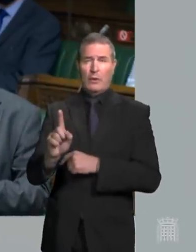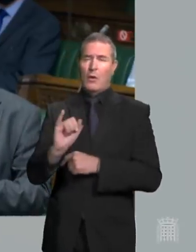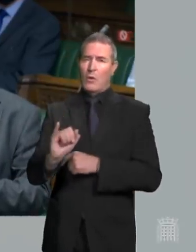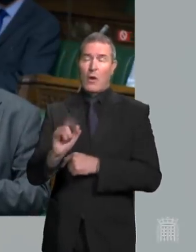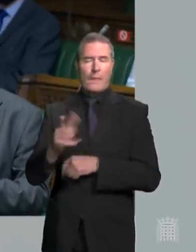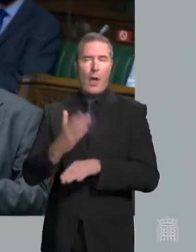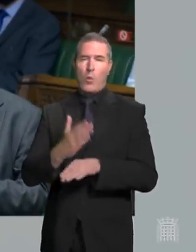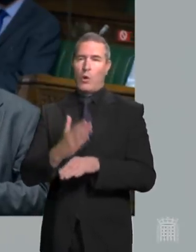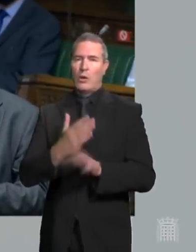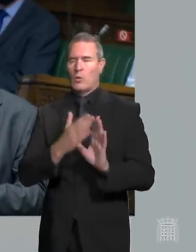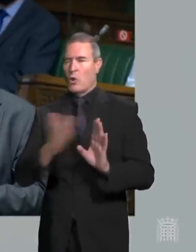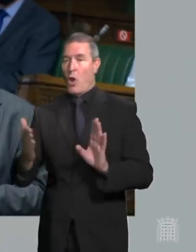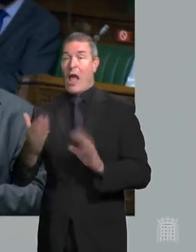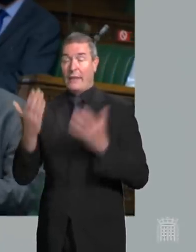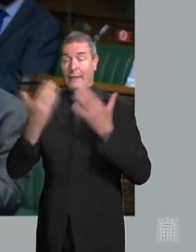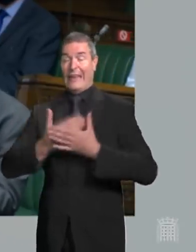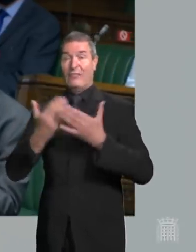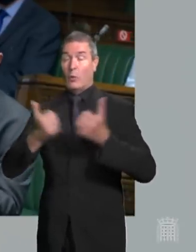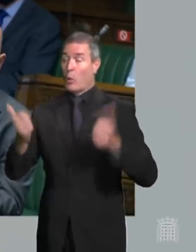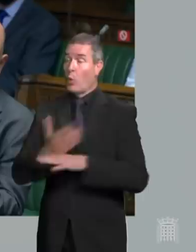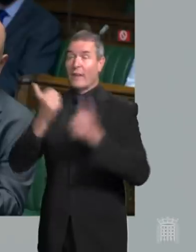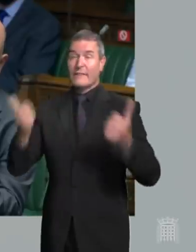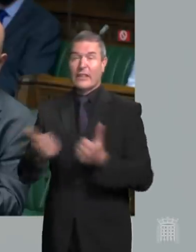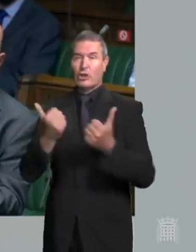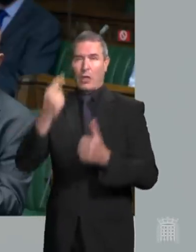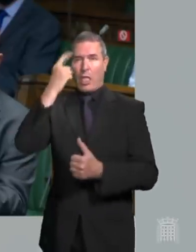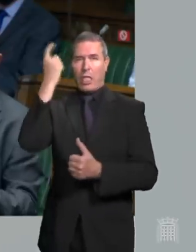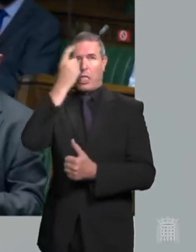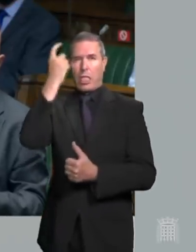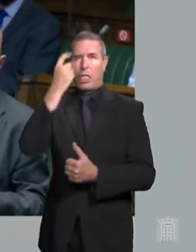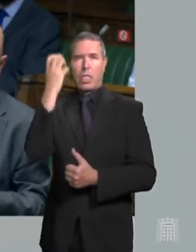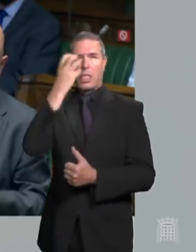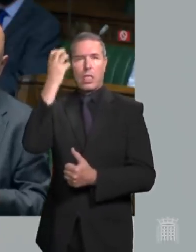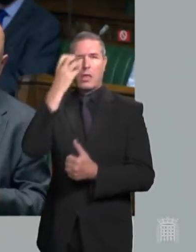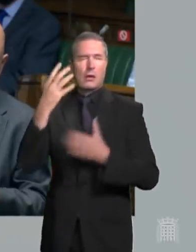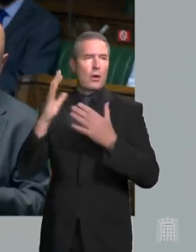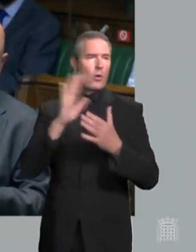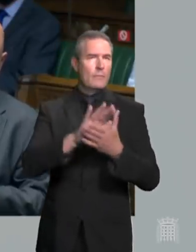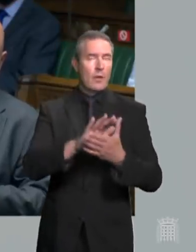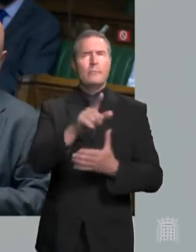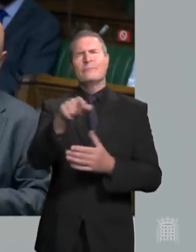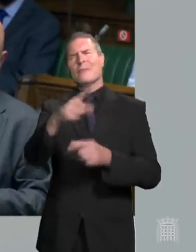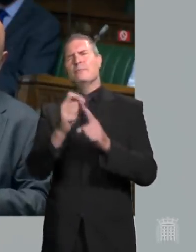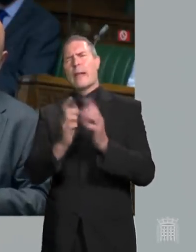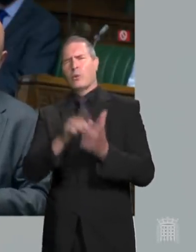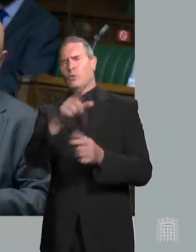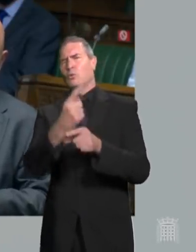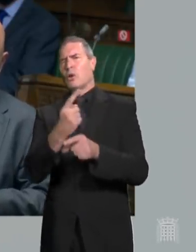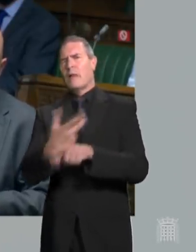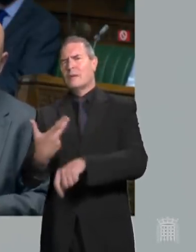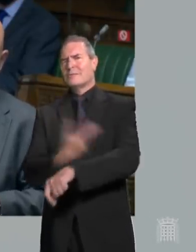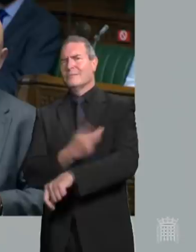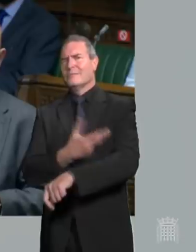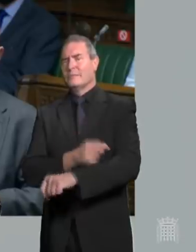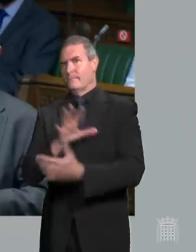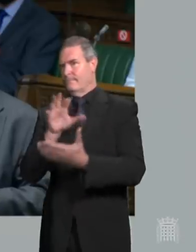shift and it was a long walk home that evening. The Prime Minister talks about vaccines. Accurate surveillance is